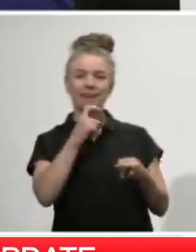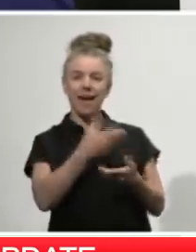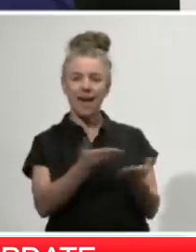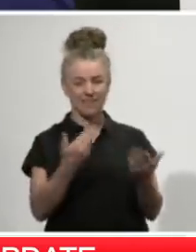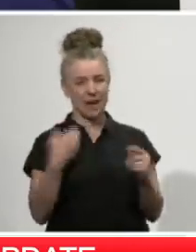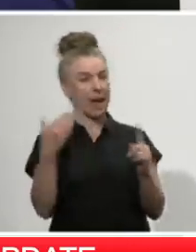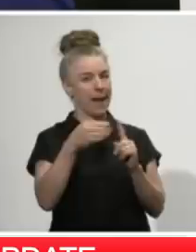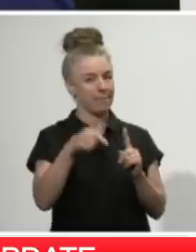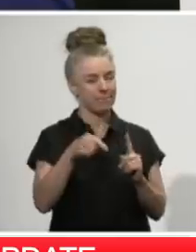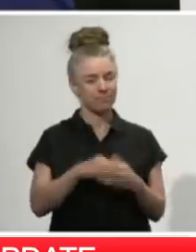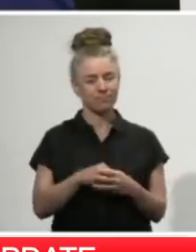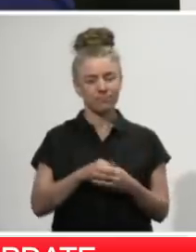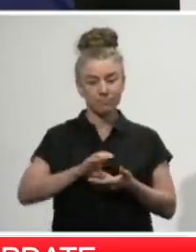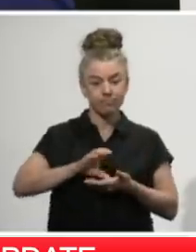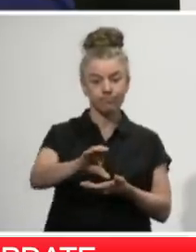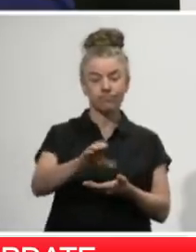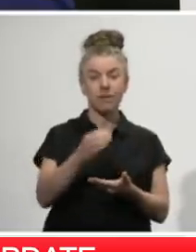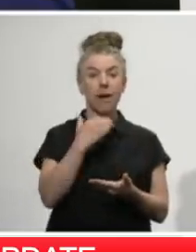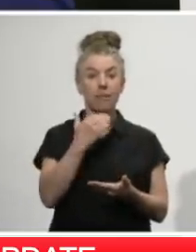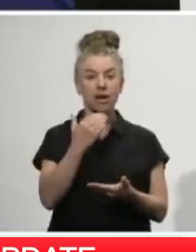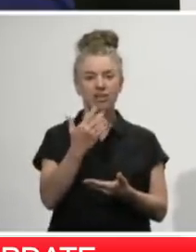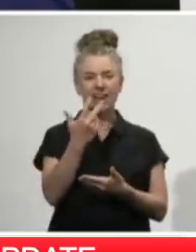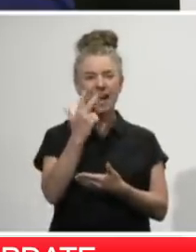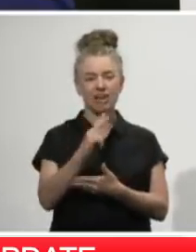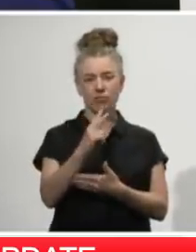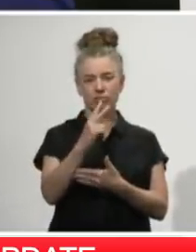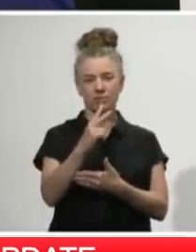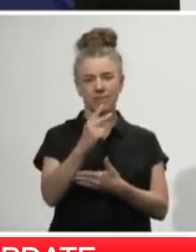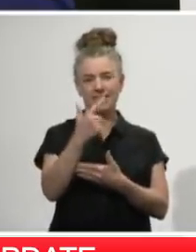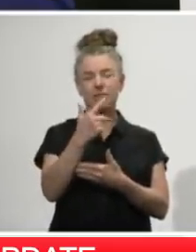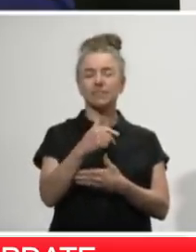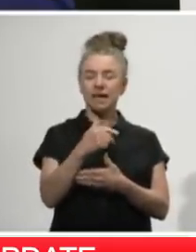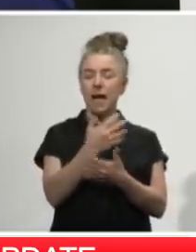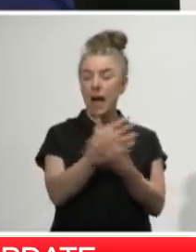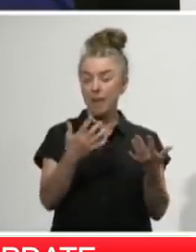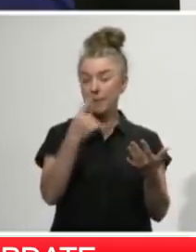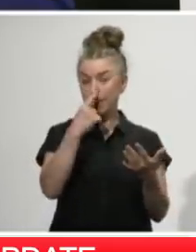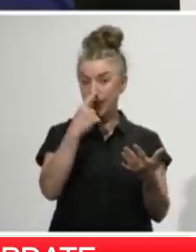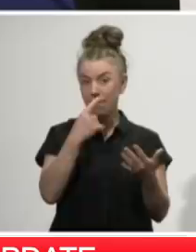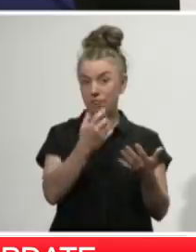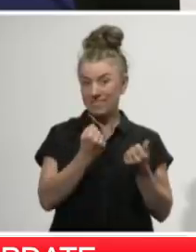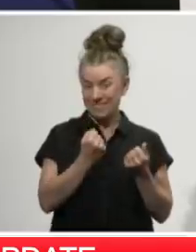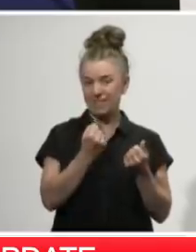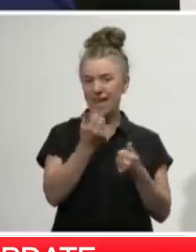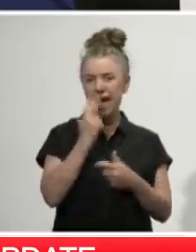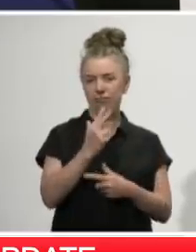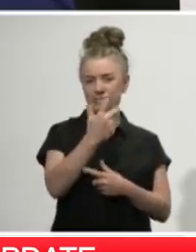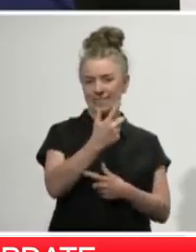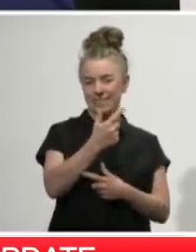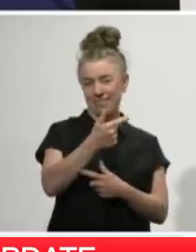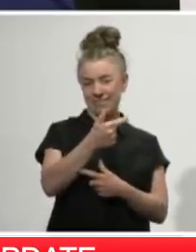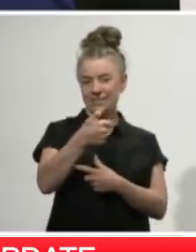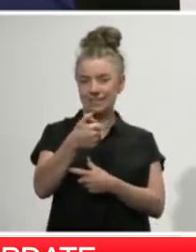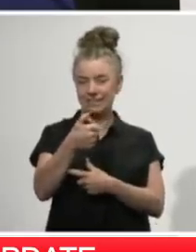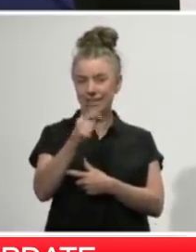The total of 876,000 people so far have shared in $5.3